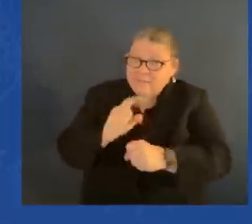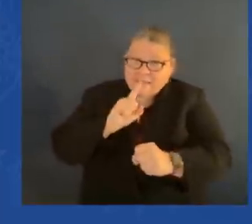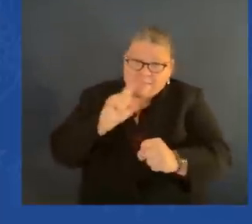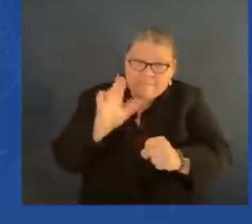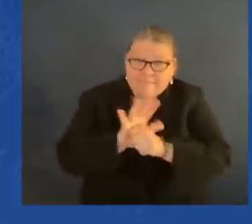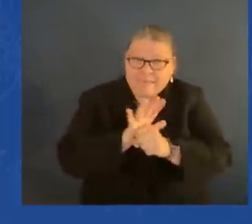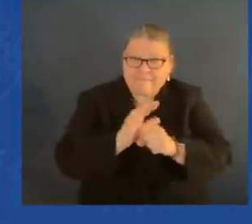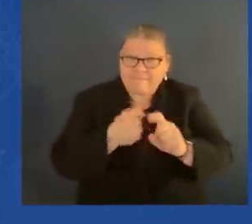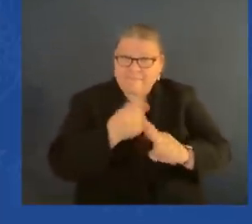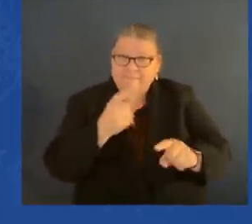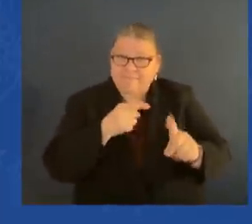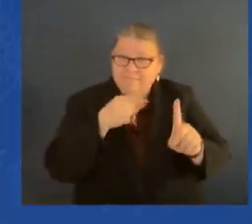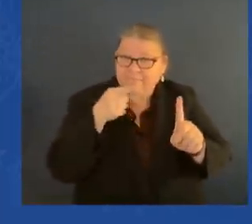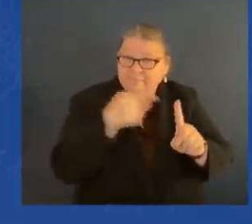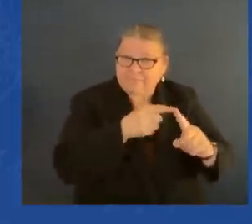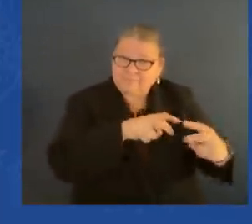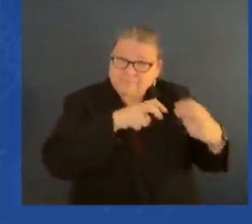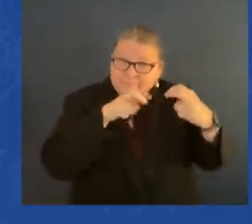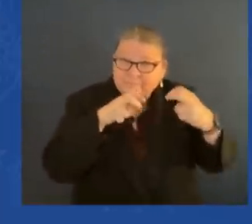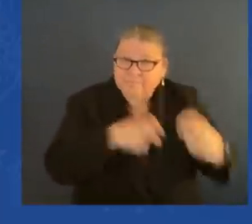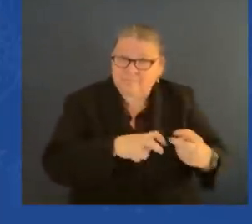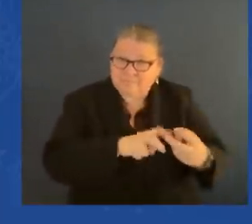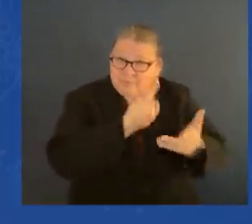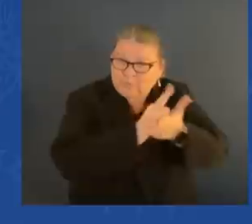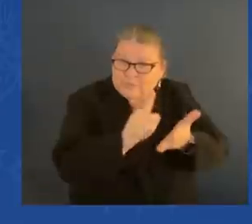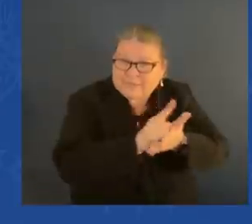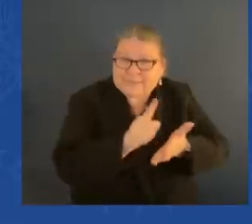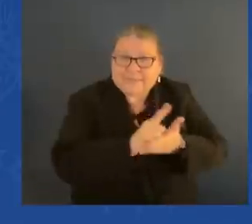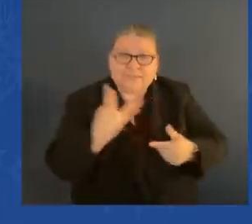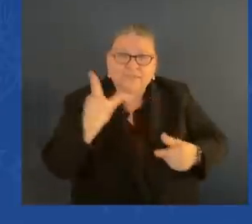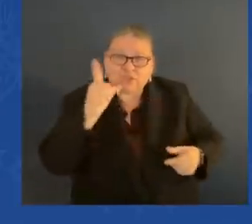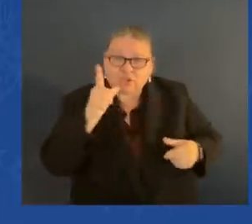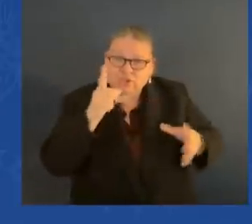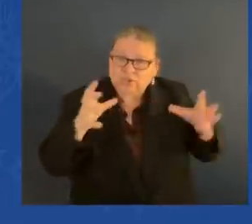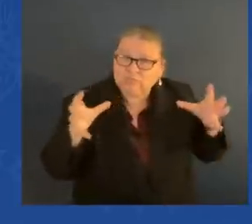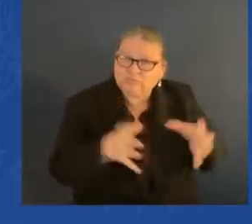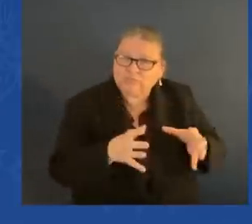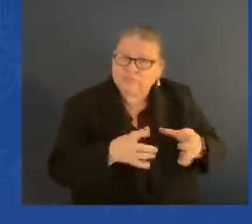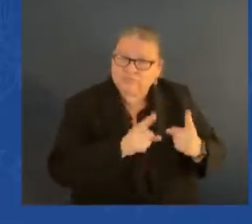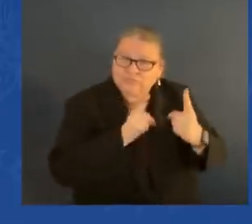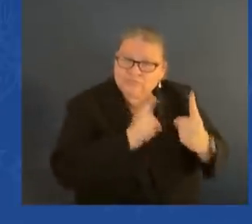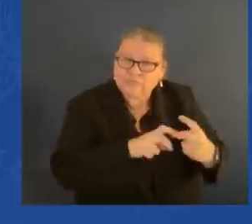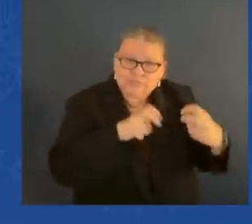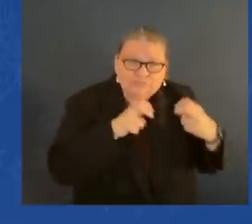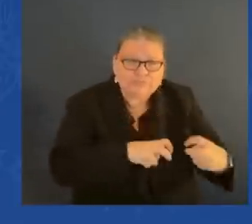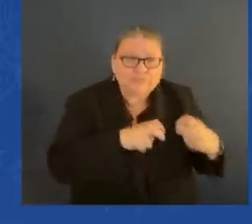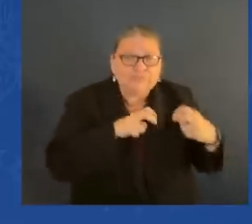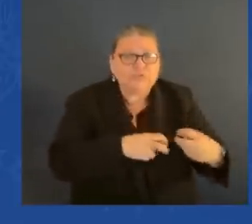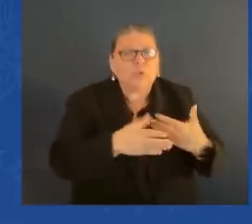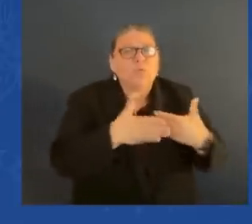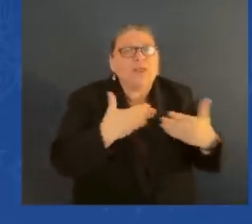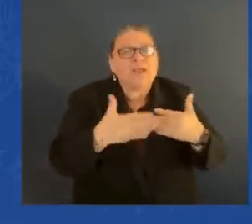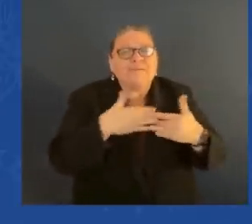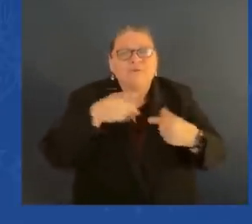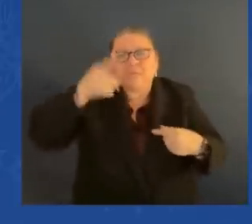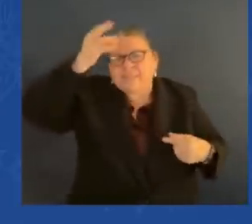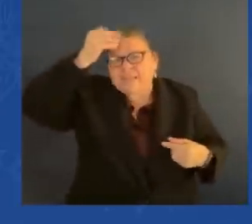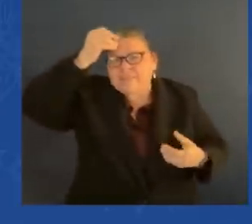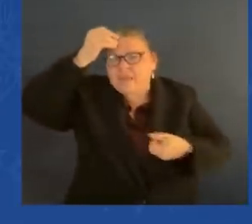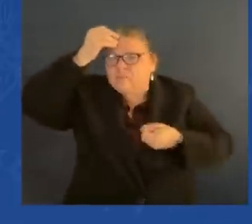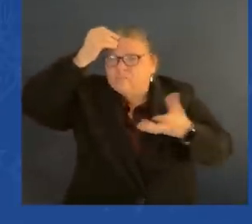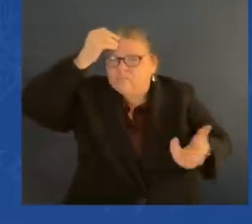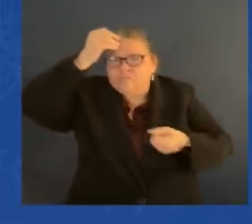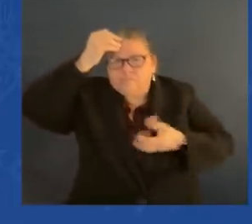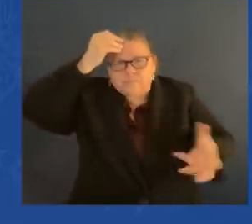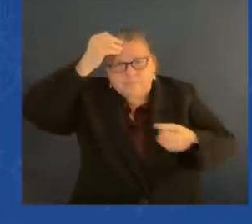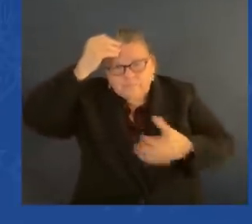minds. He was the first Vice President to have an office in the West Wing, just a few steps away from